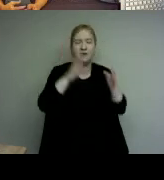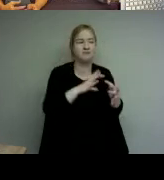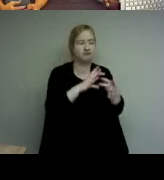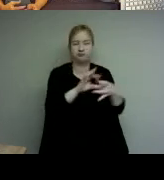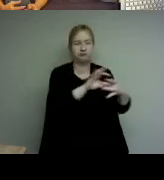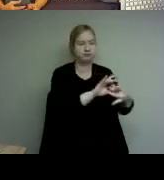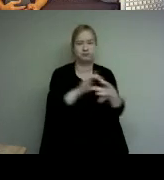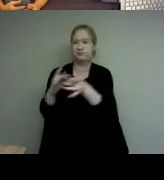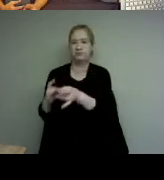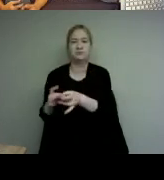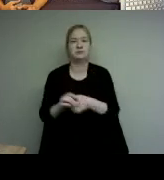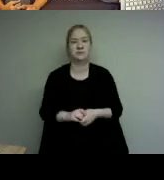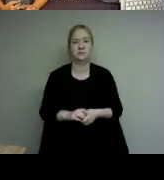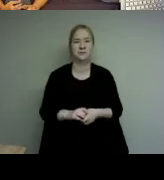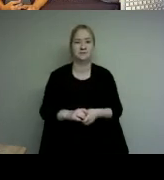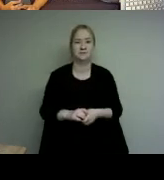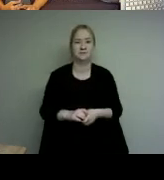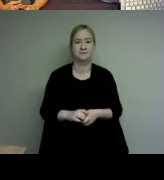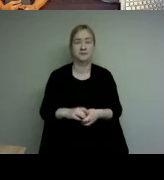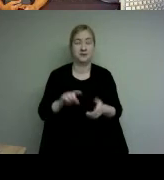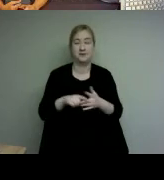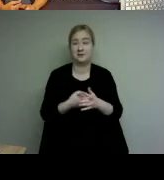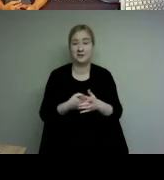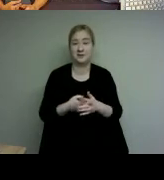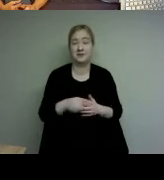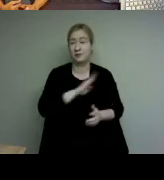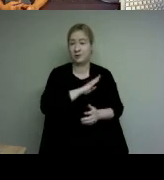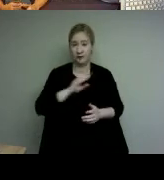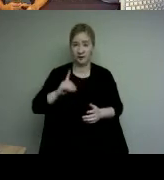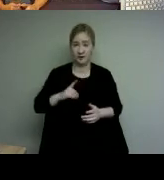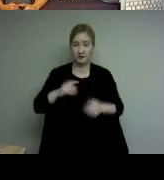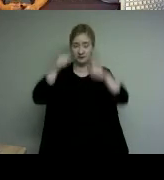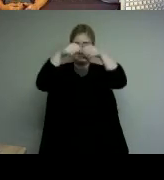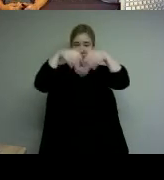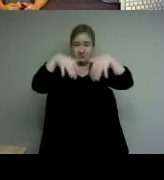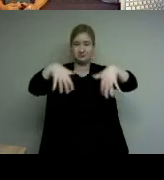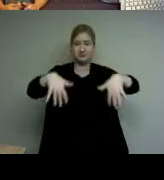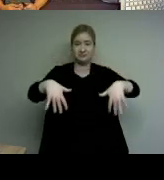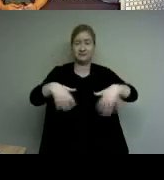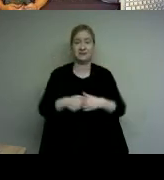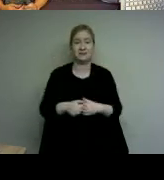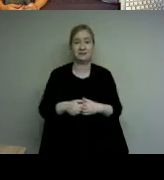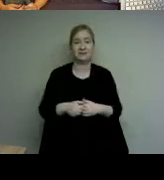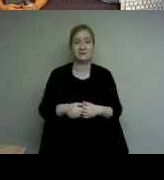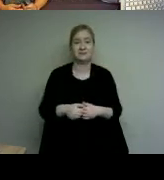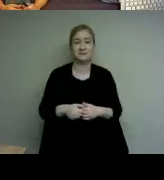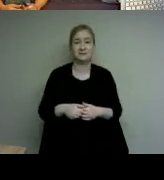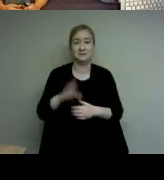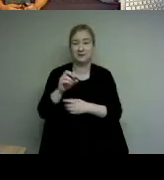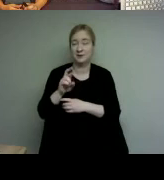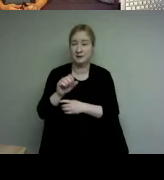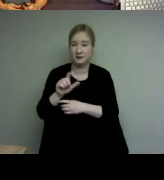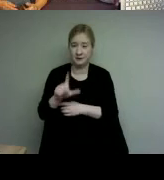top and for mcsc it starts with our board of directors colleen monroe and our executive director carol